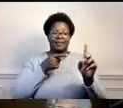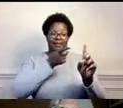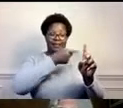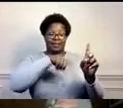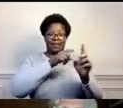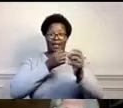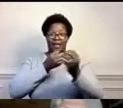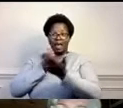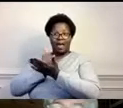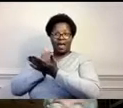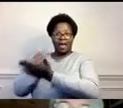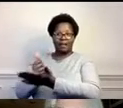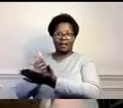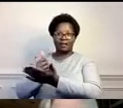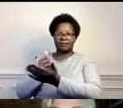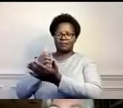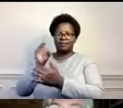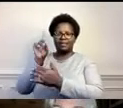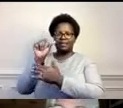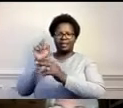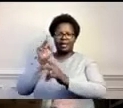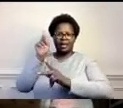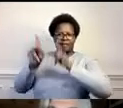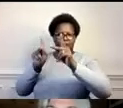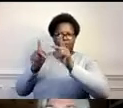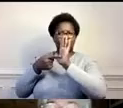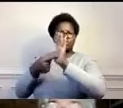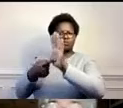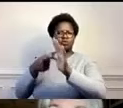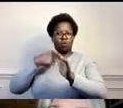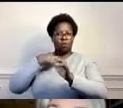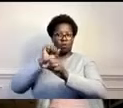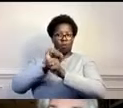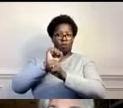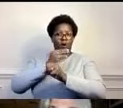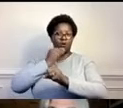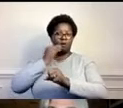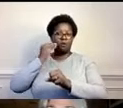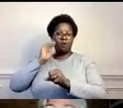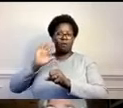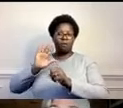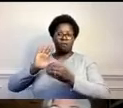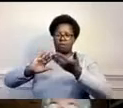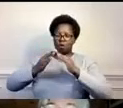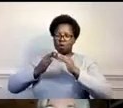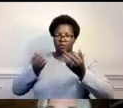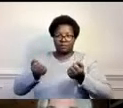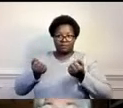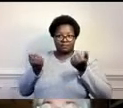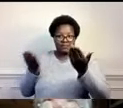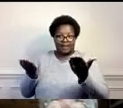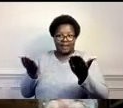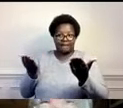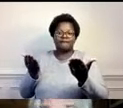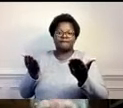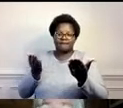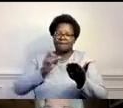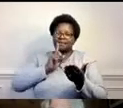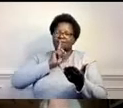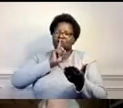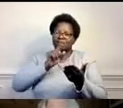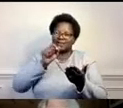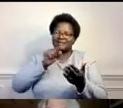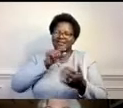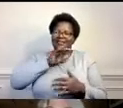execute our daily bodily domestic and community functions is some of the dirtiest of dirty